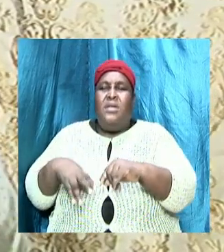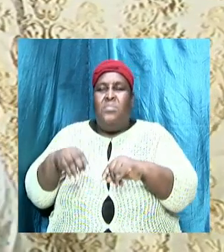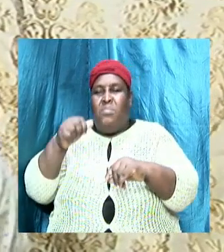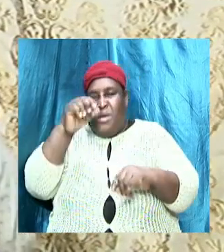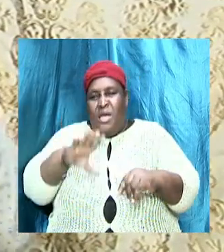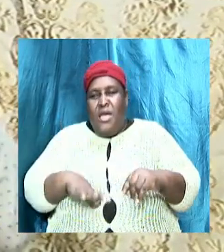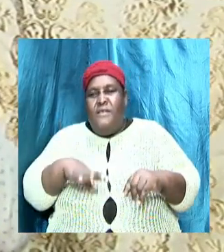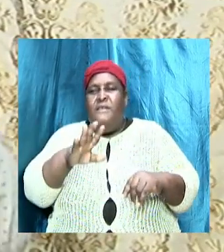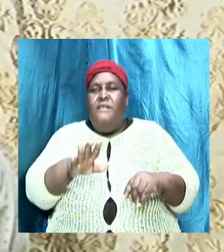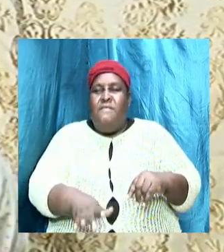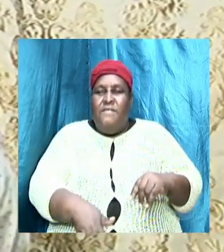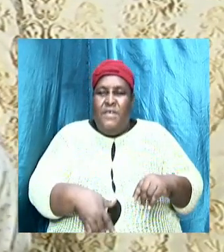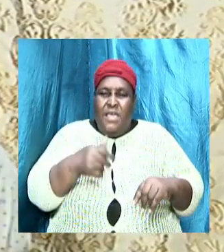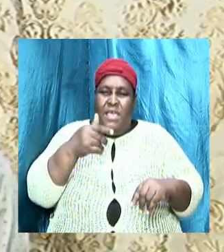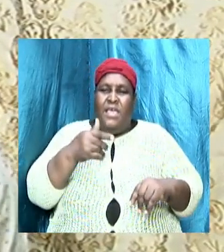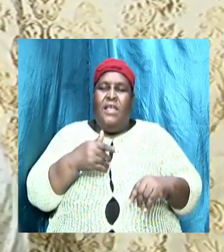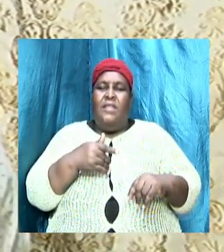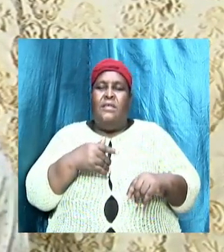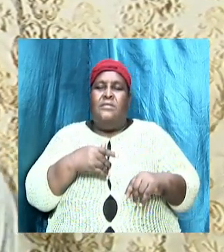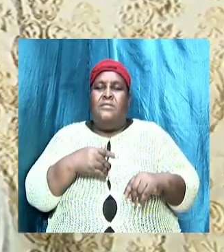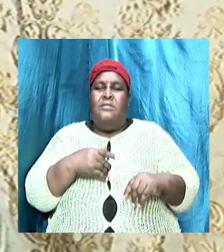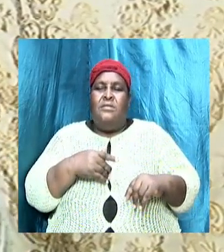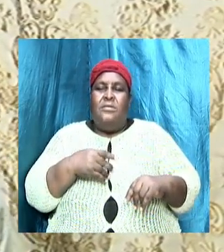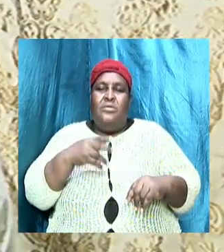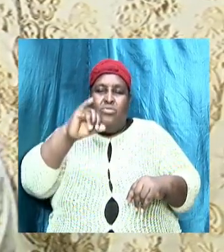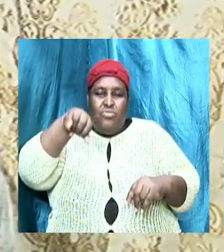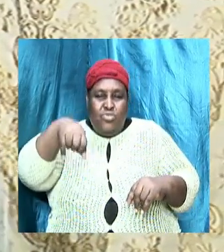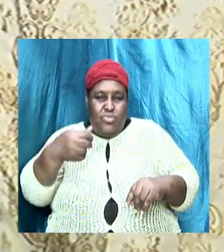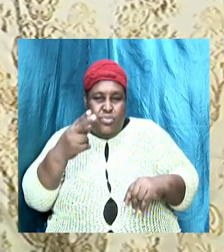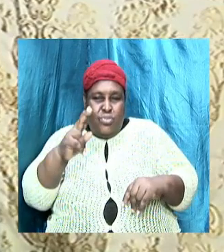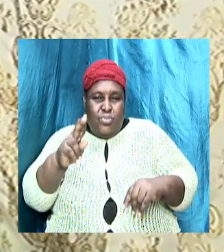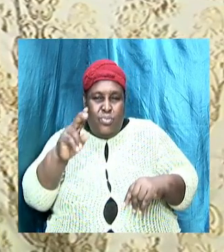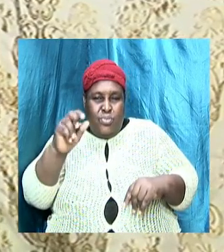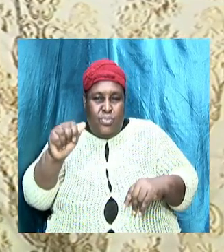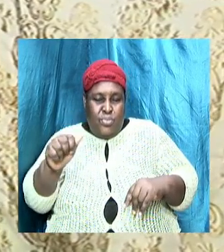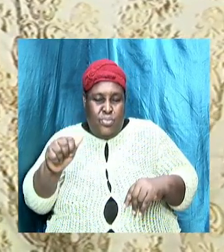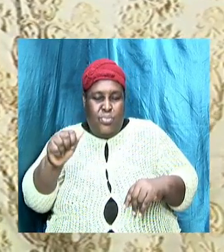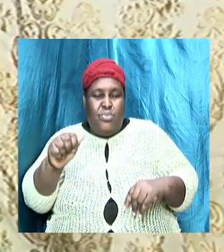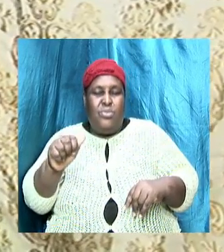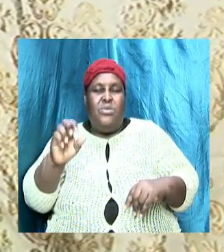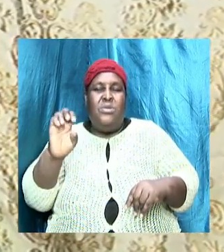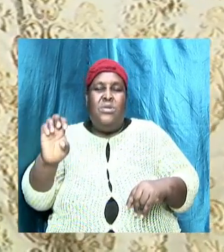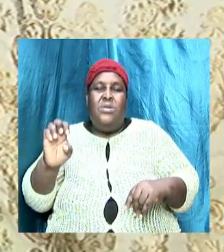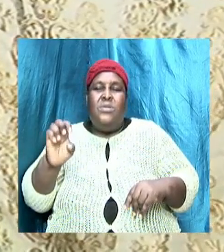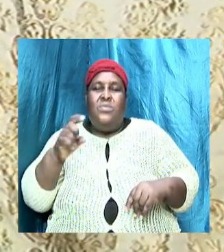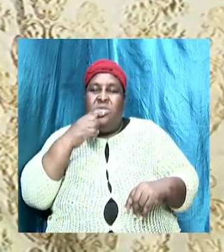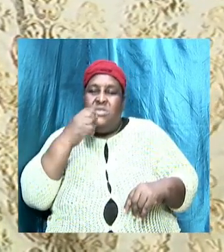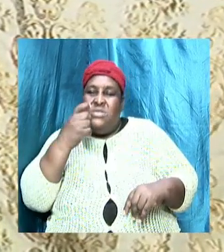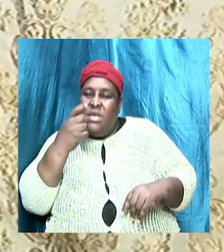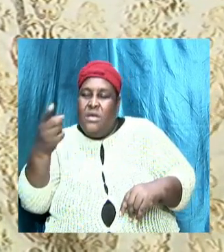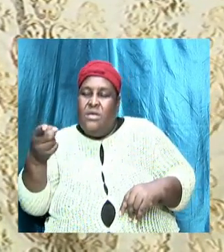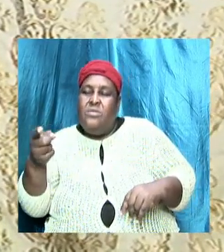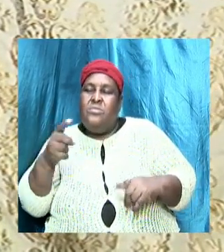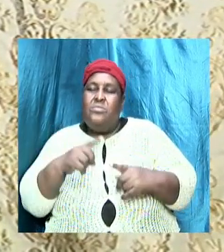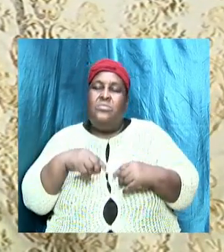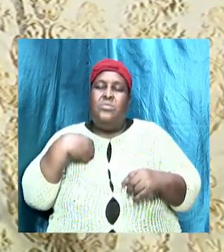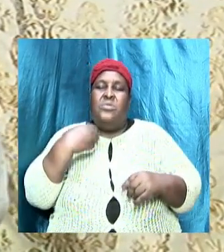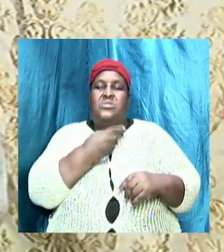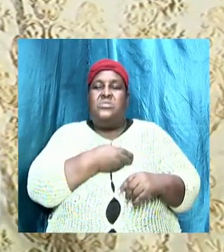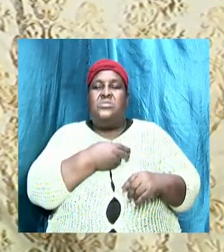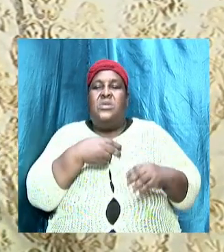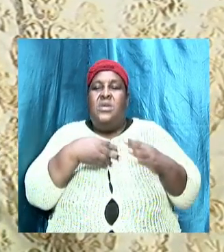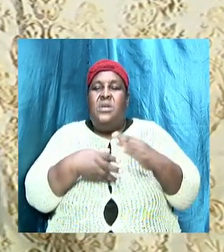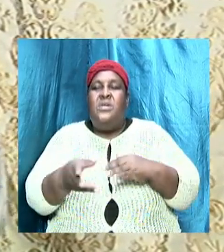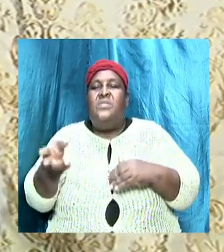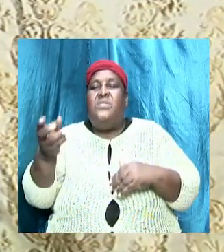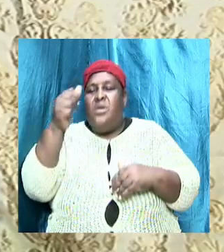to understand that Jude from that time saw it and Jude was saying to us who are in the church that look here their